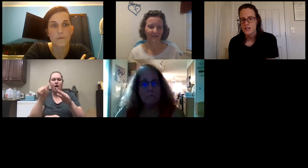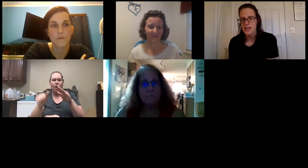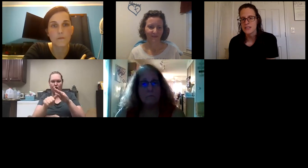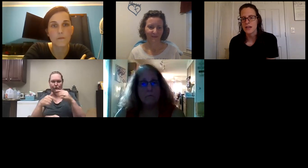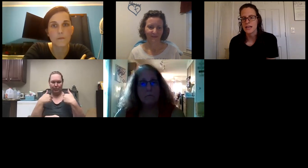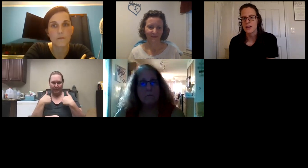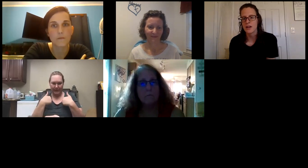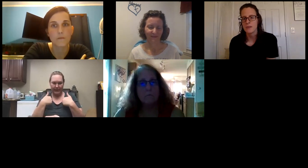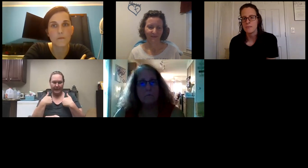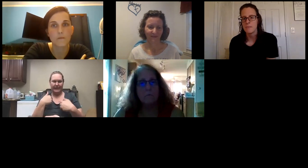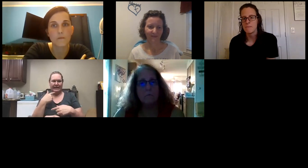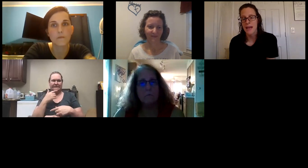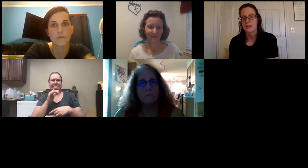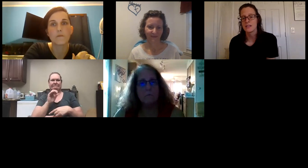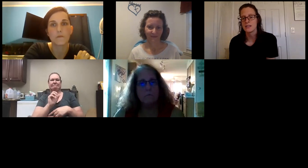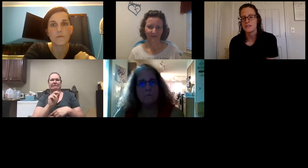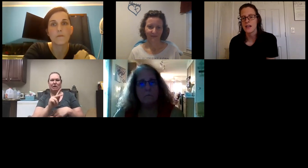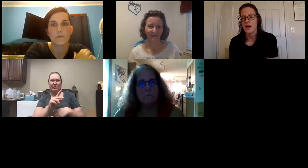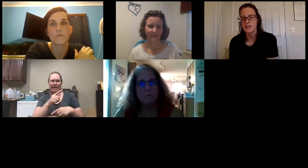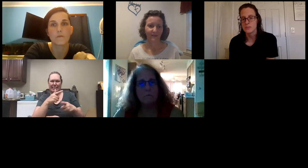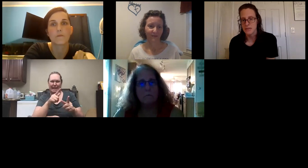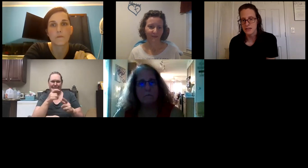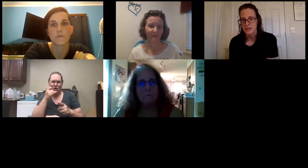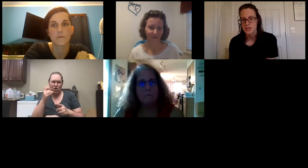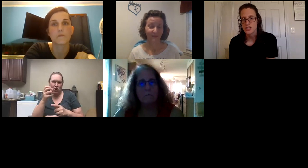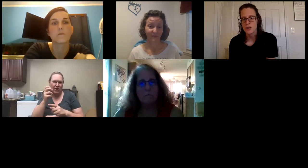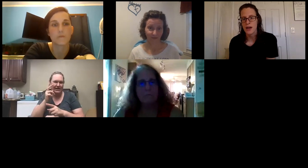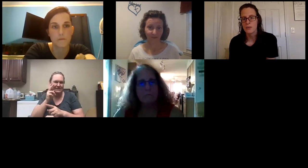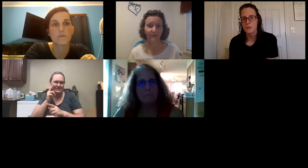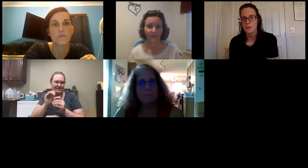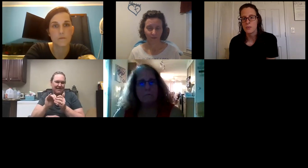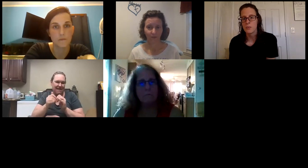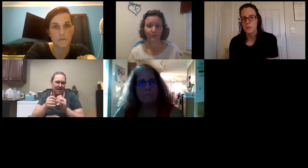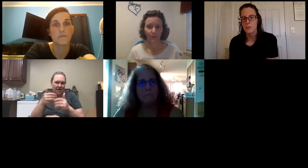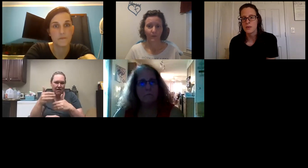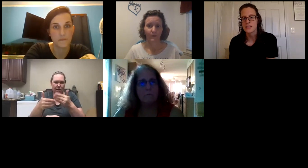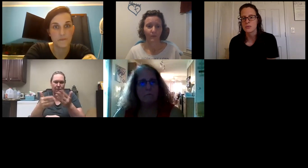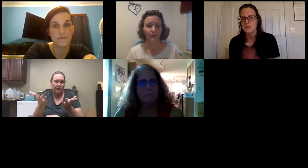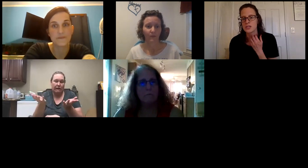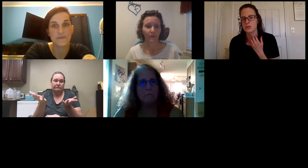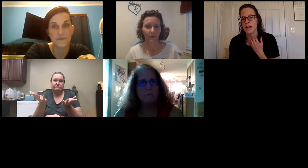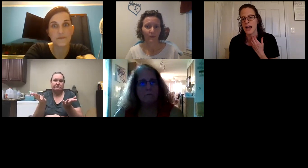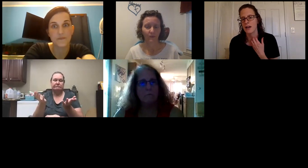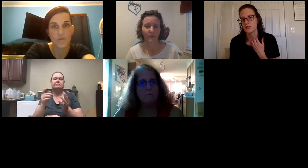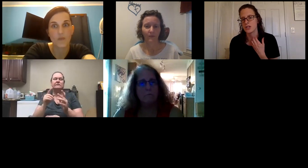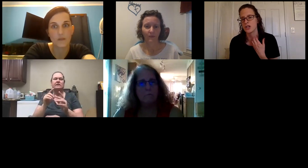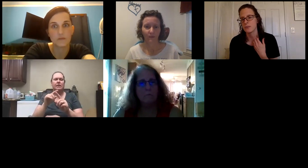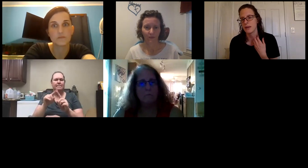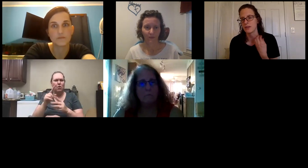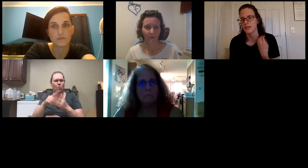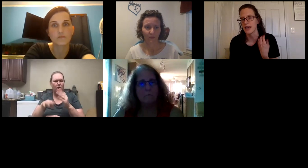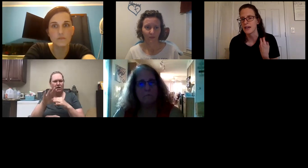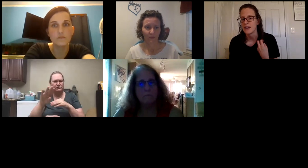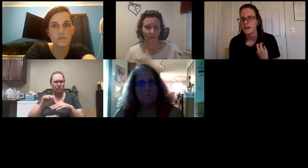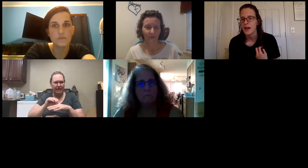and try and get her on back on young living under me so i wasn't really sure how to go